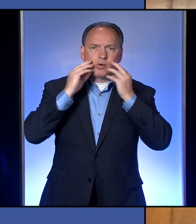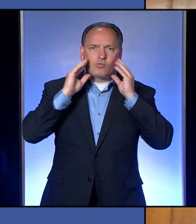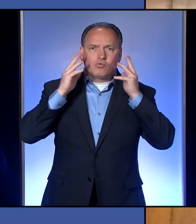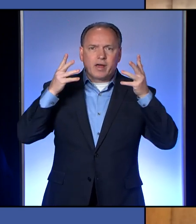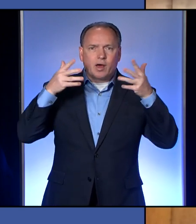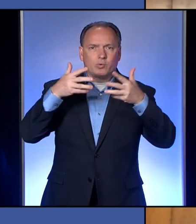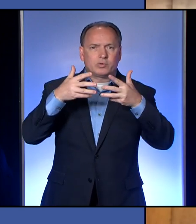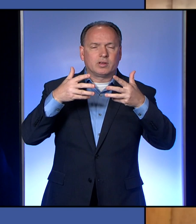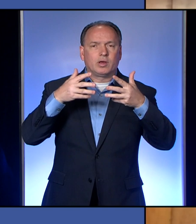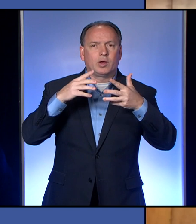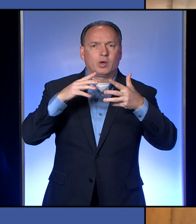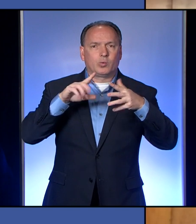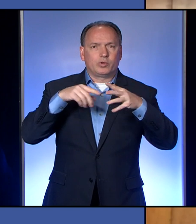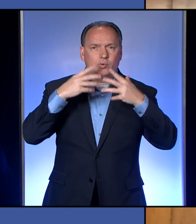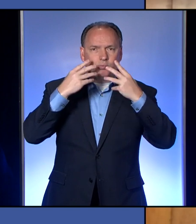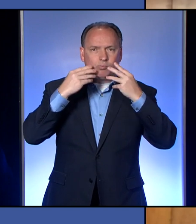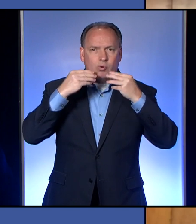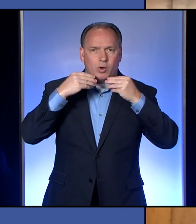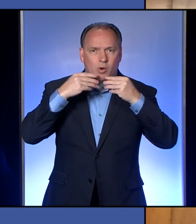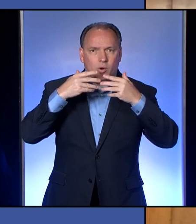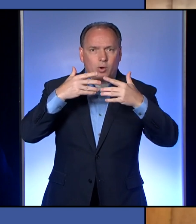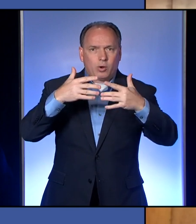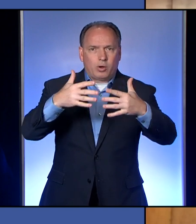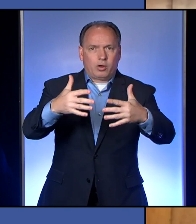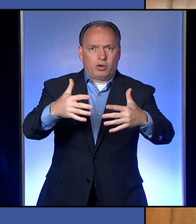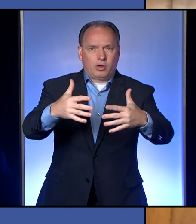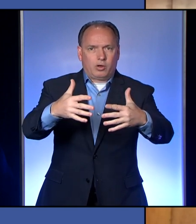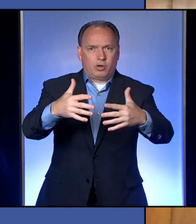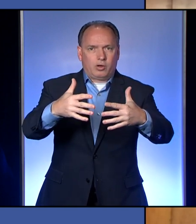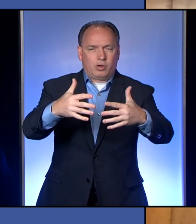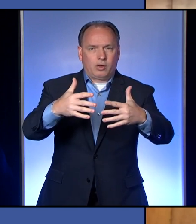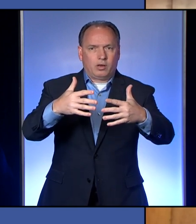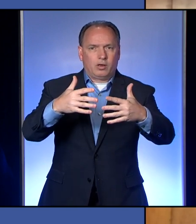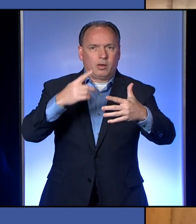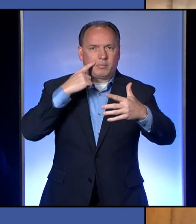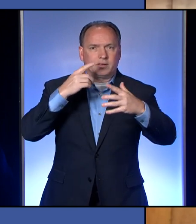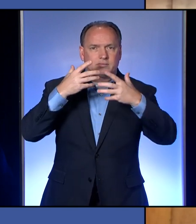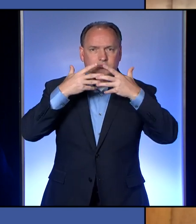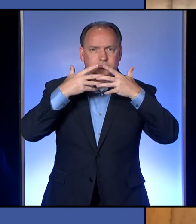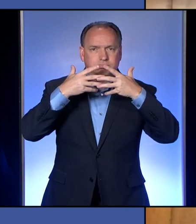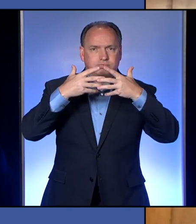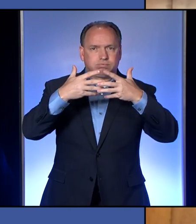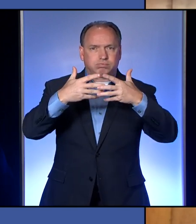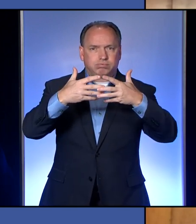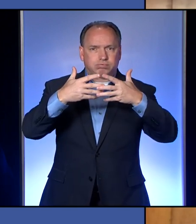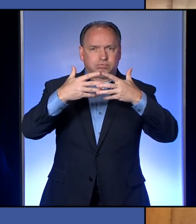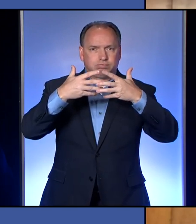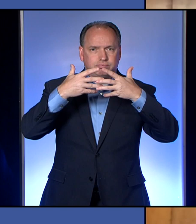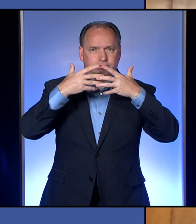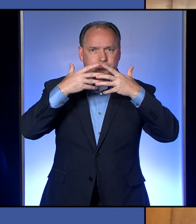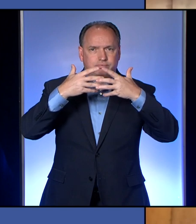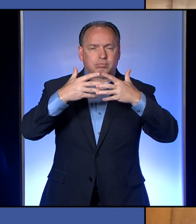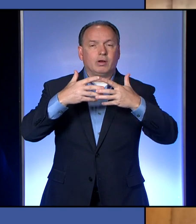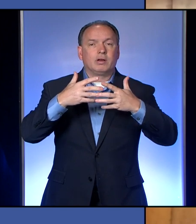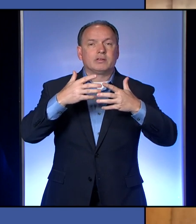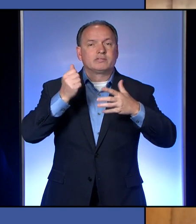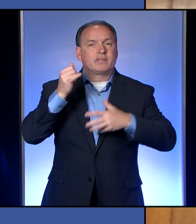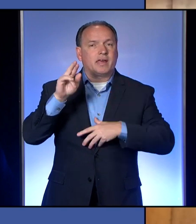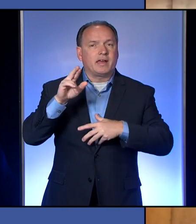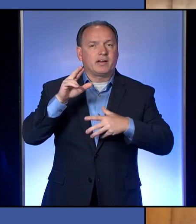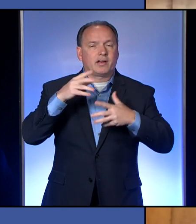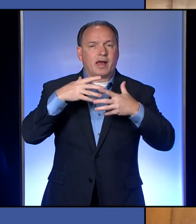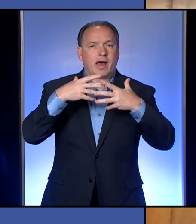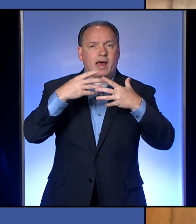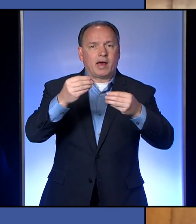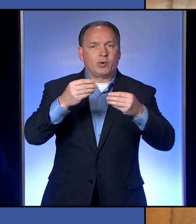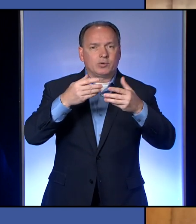especially when you breathe out, because when you breathe out, that positive pressure is stretching the mask so that the air that goes